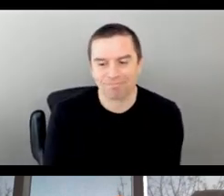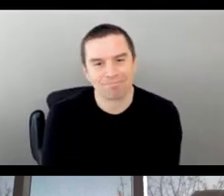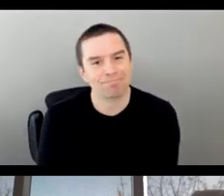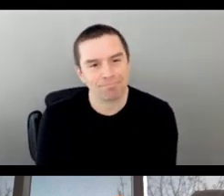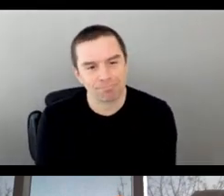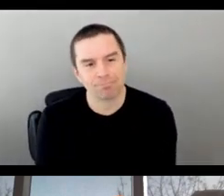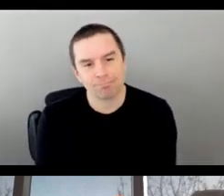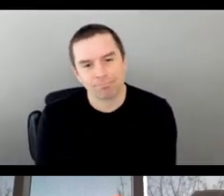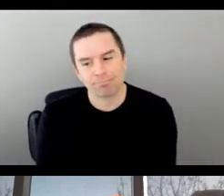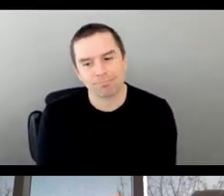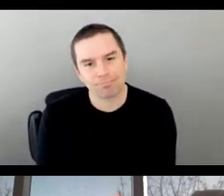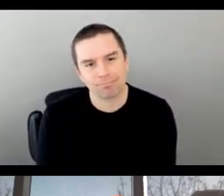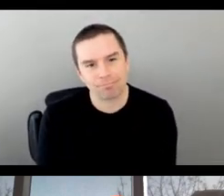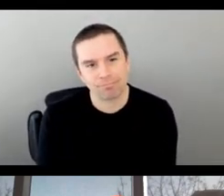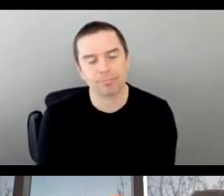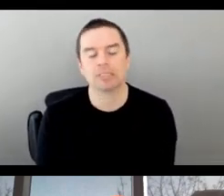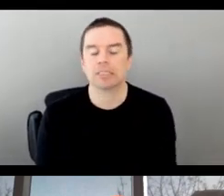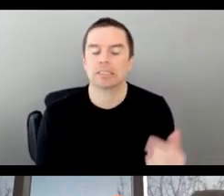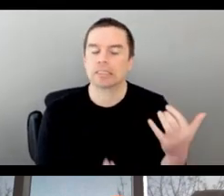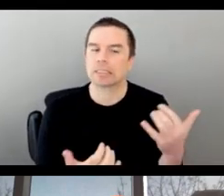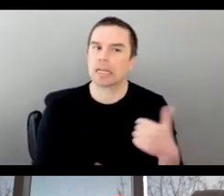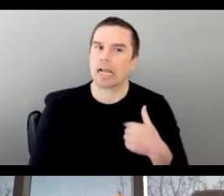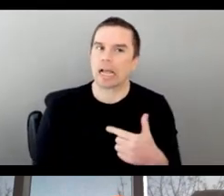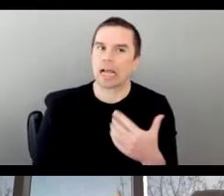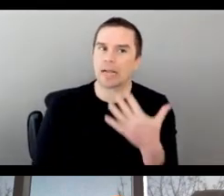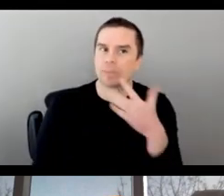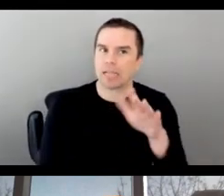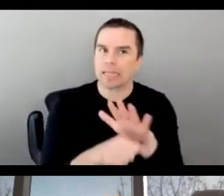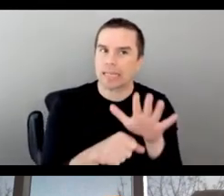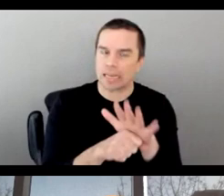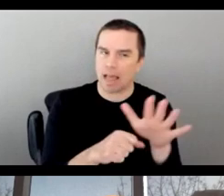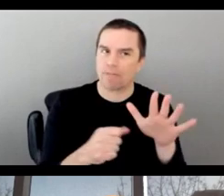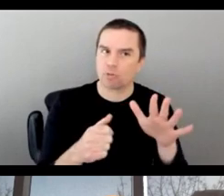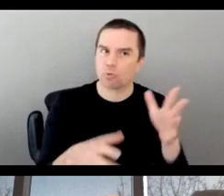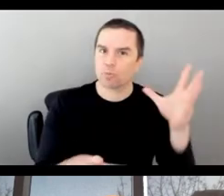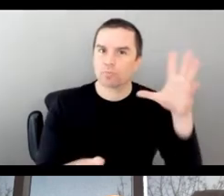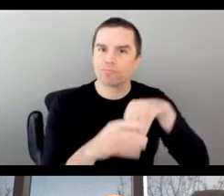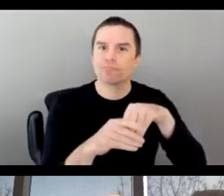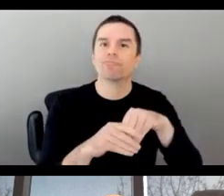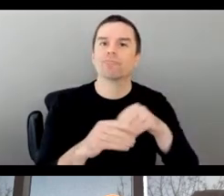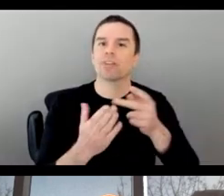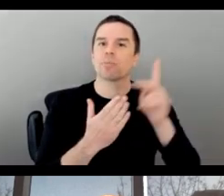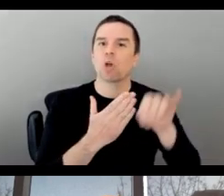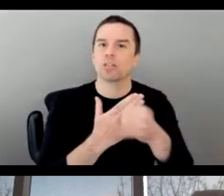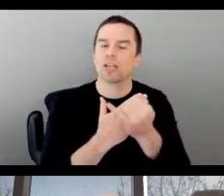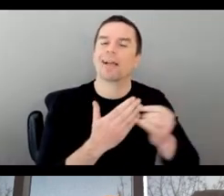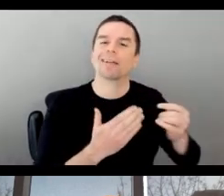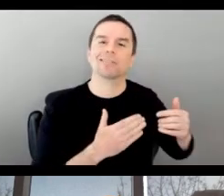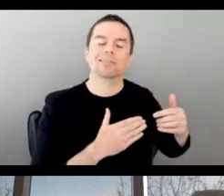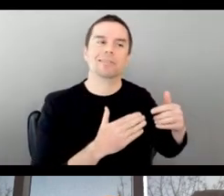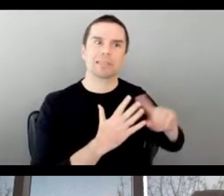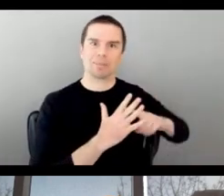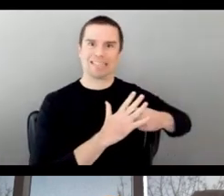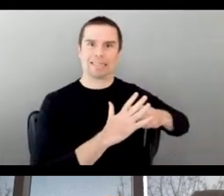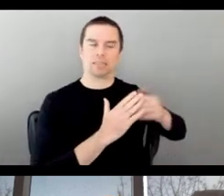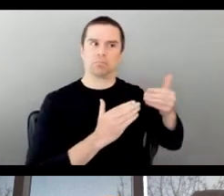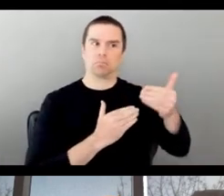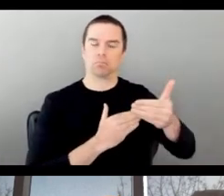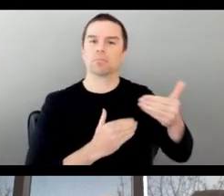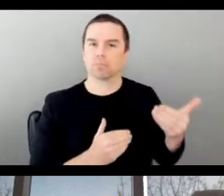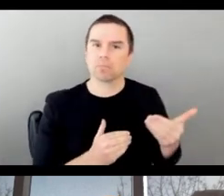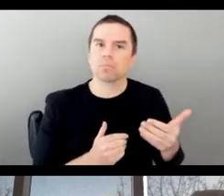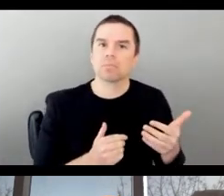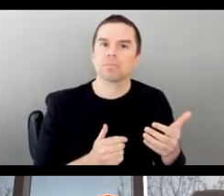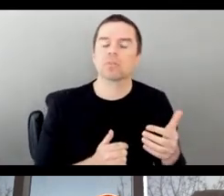again, I was lucky enough to be involved in this project fairly early on, and I think what really became apparent was three things. I mean, we covered some of this